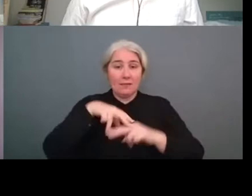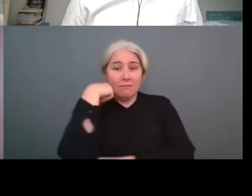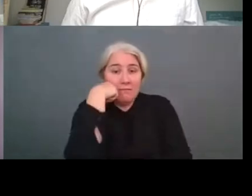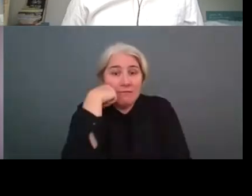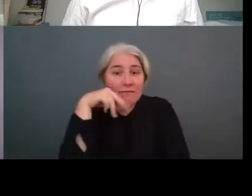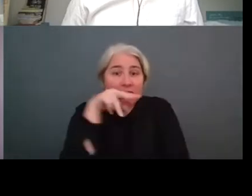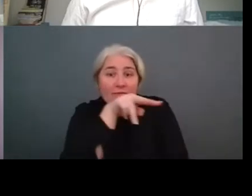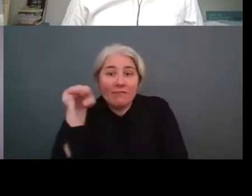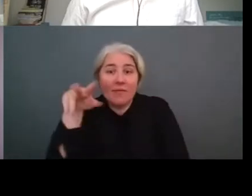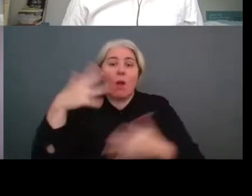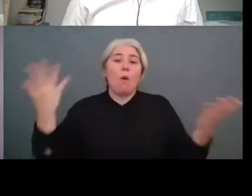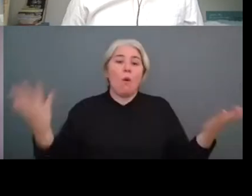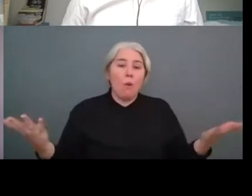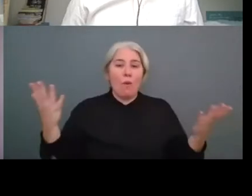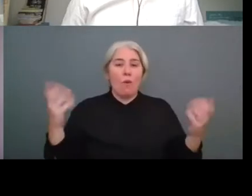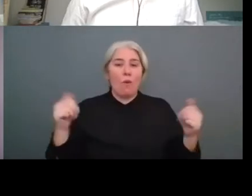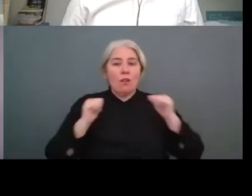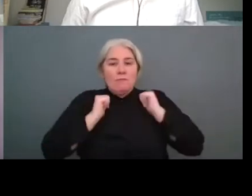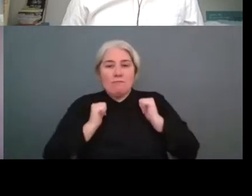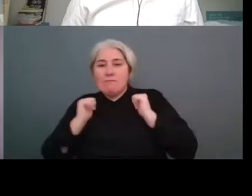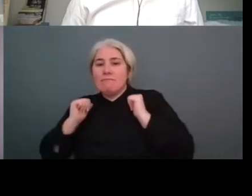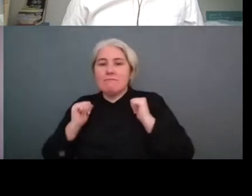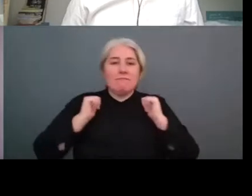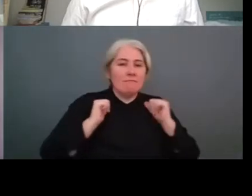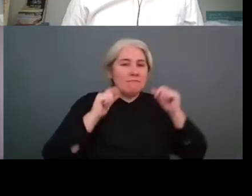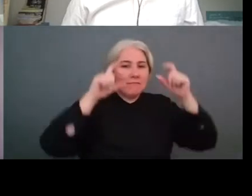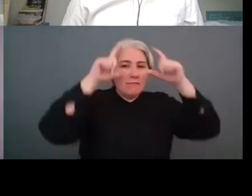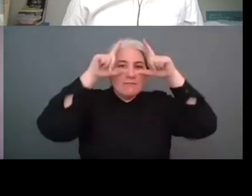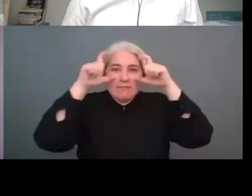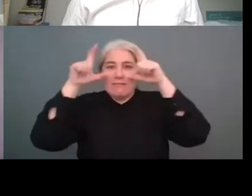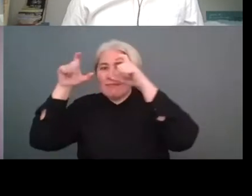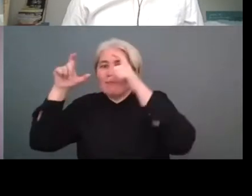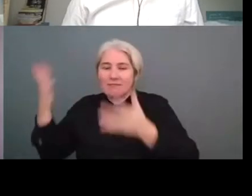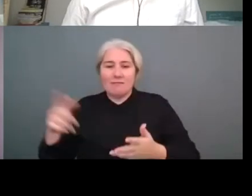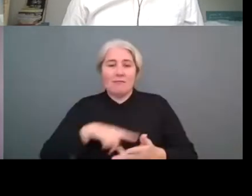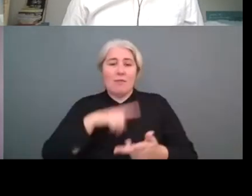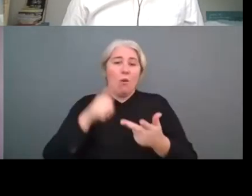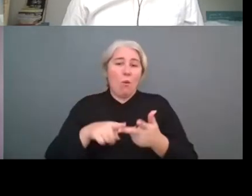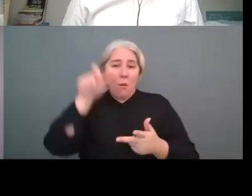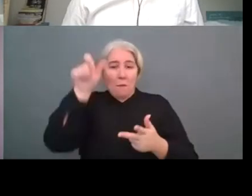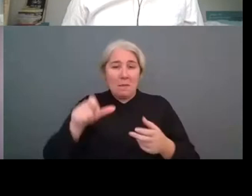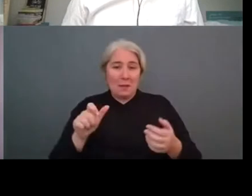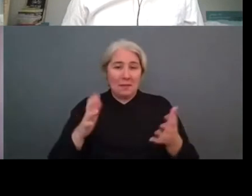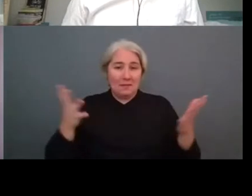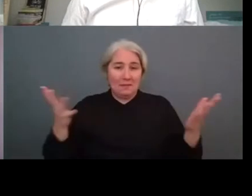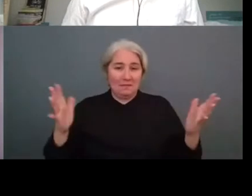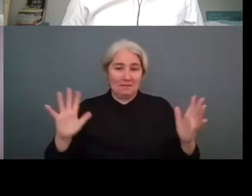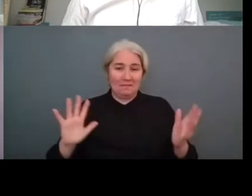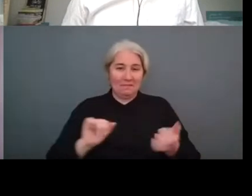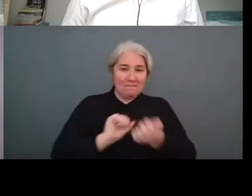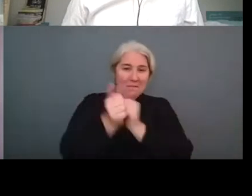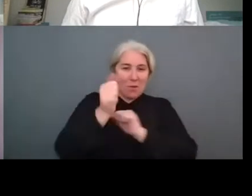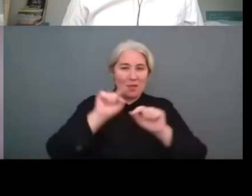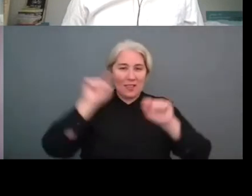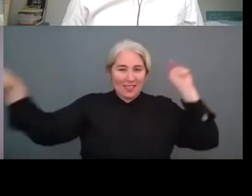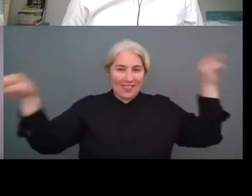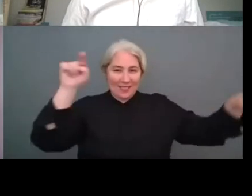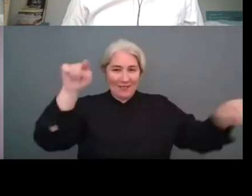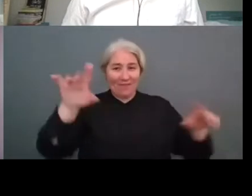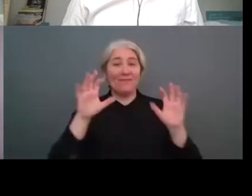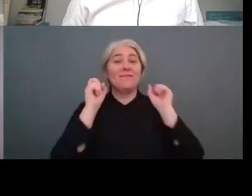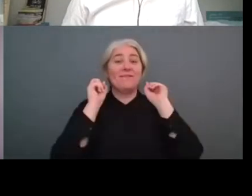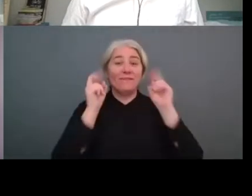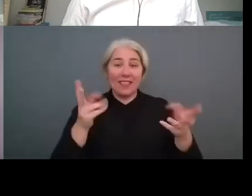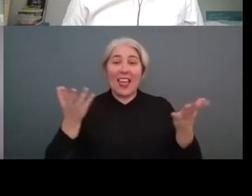tourists or the outdoor sportsmen and women having said that um i just want to uh put on the agenda in